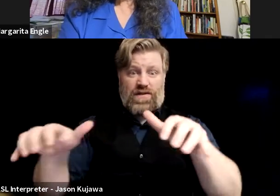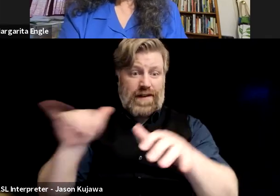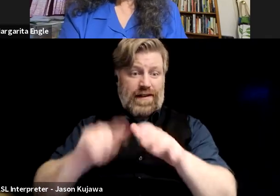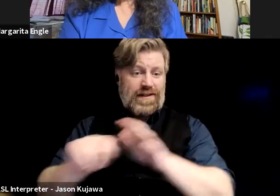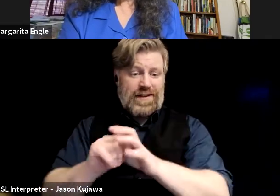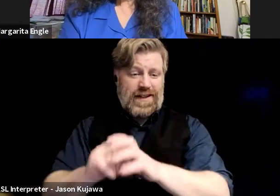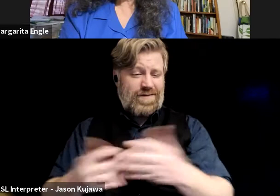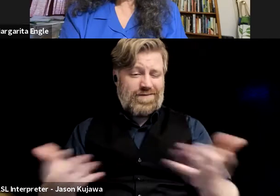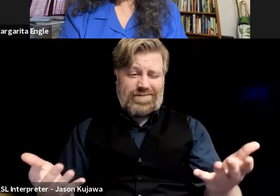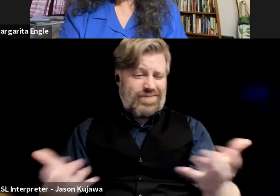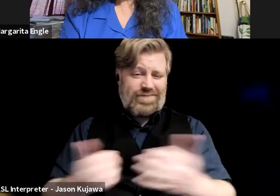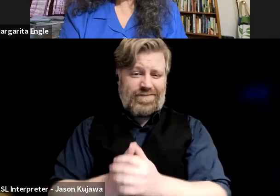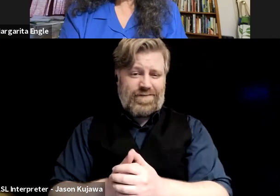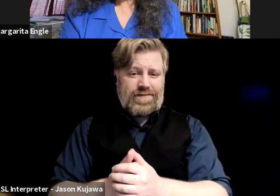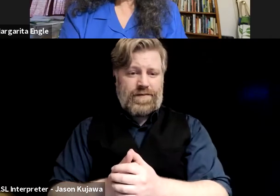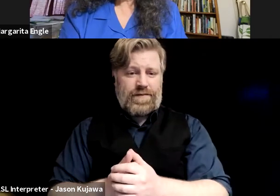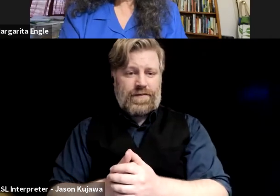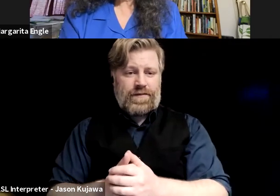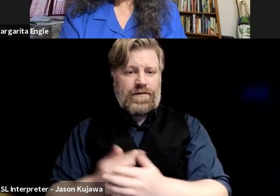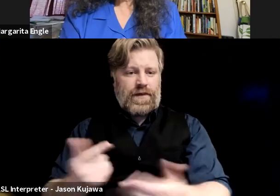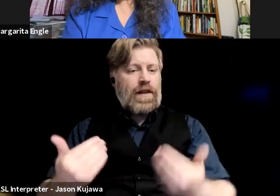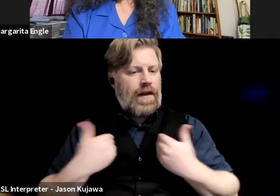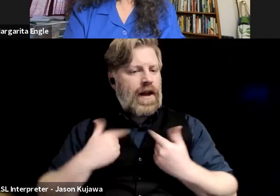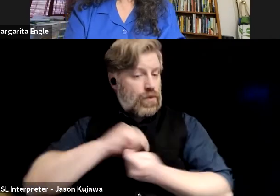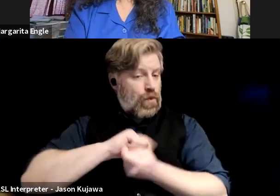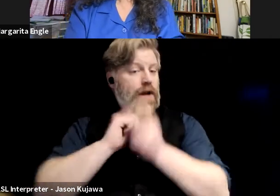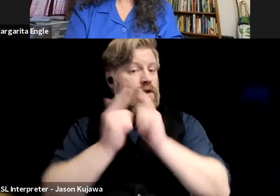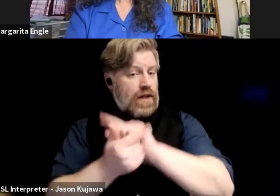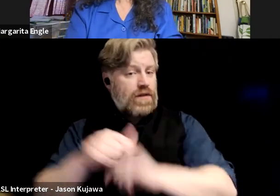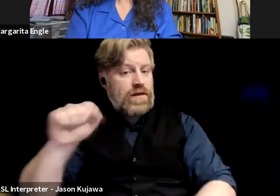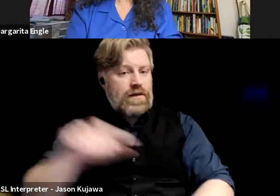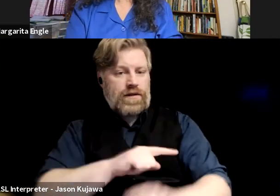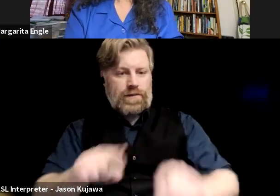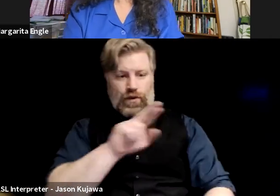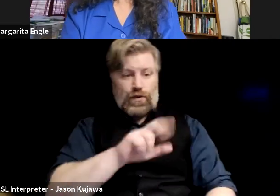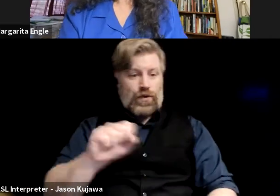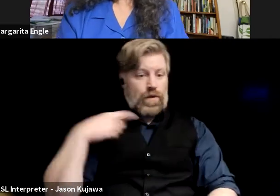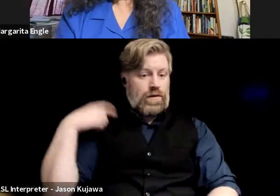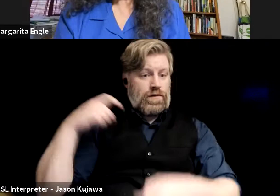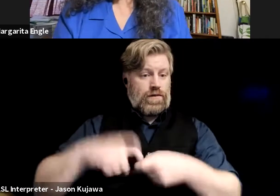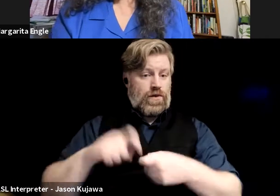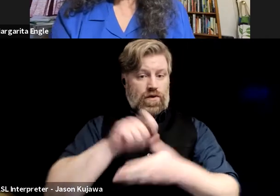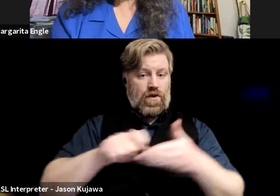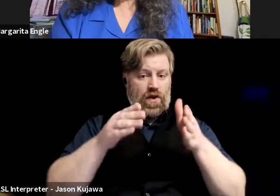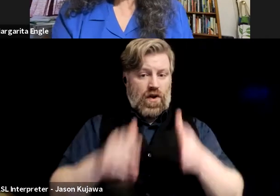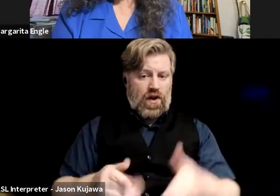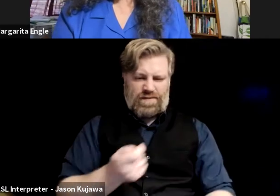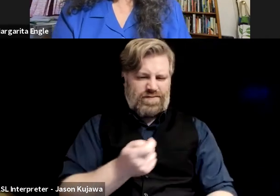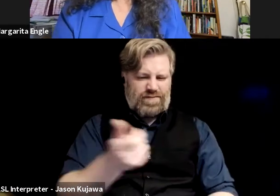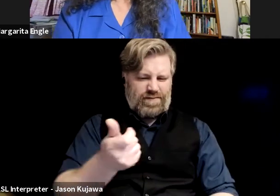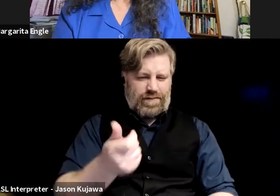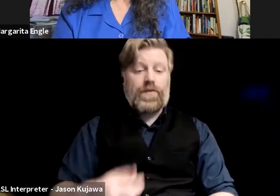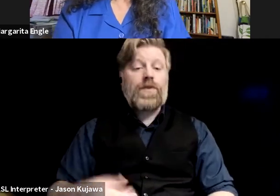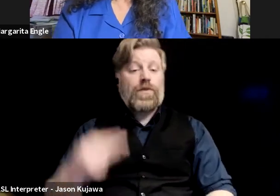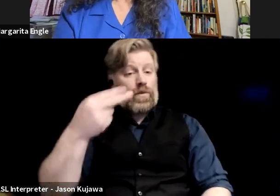again, there were Latin American authors in translation, but not U.S. Latinx authors, and so by the time I got to high school, what kind of